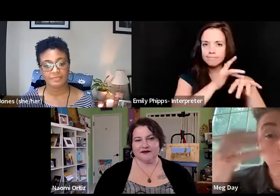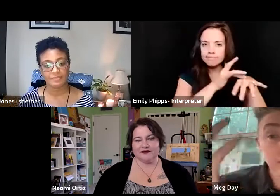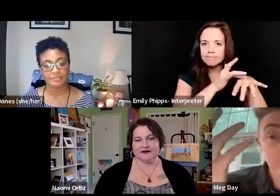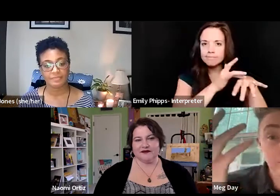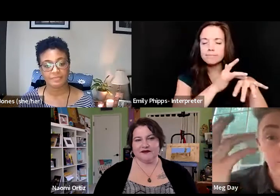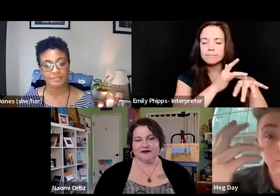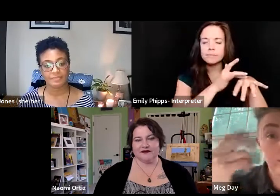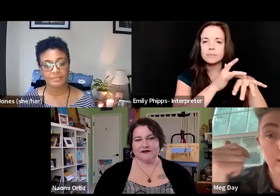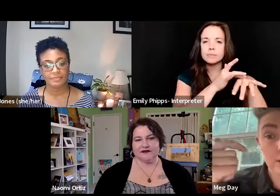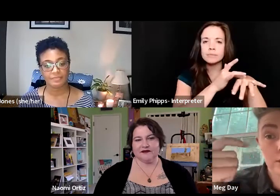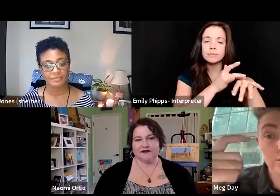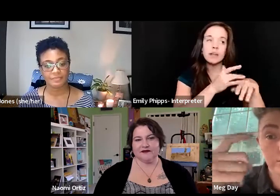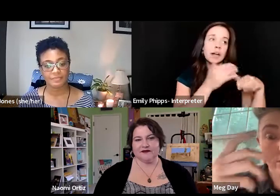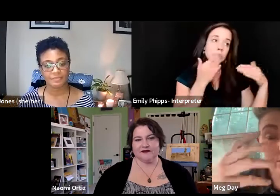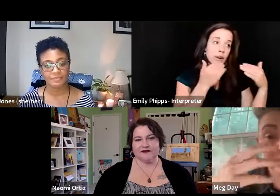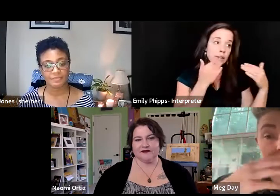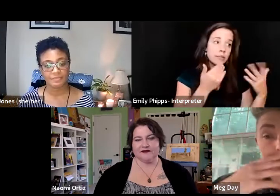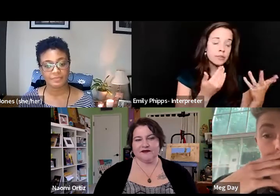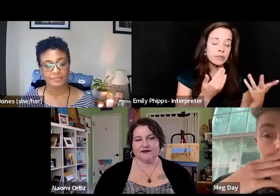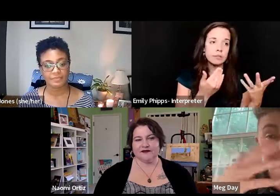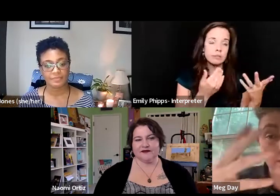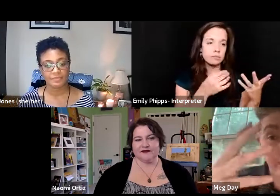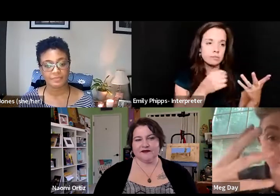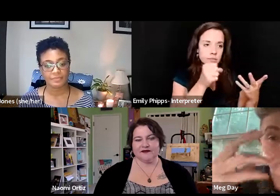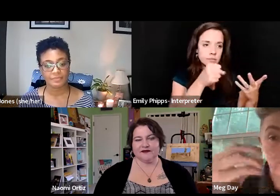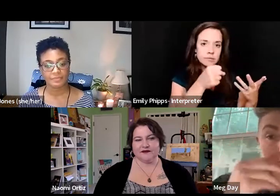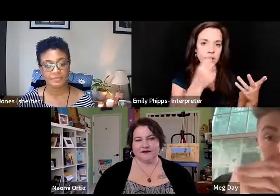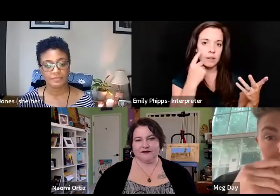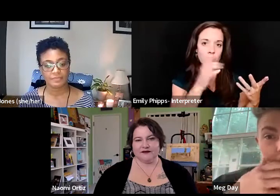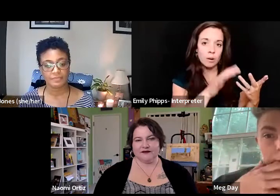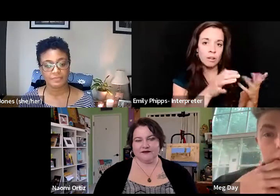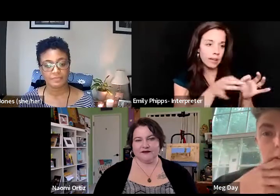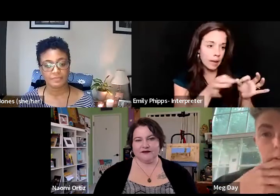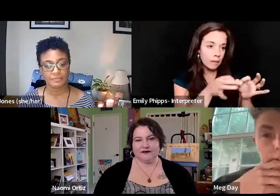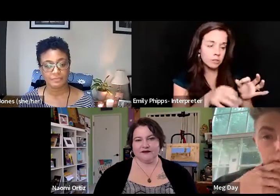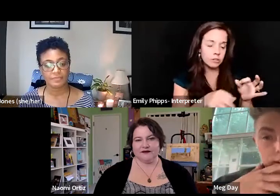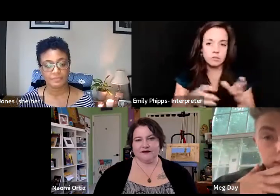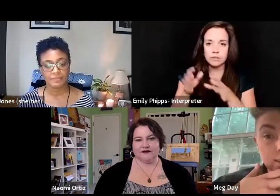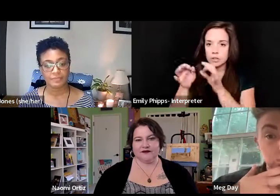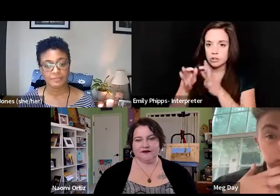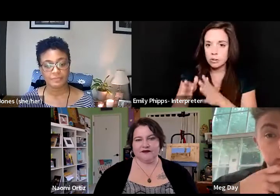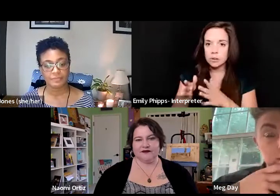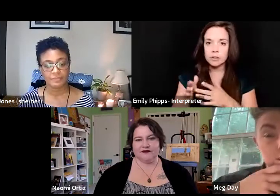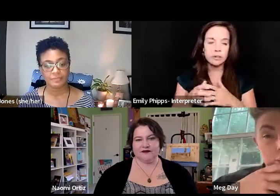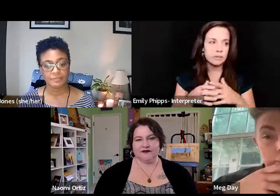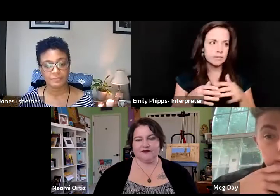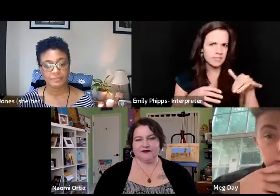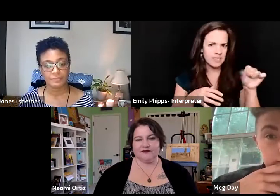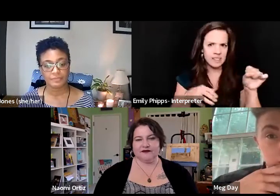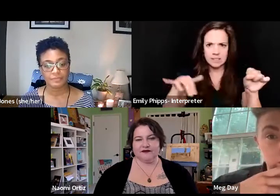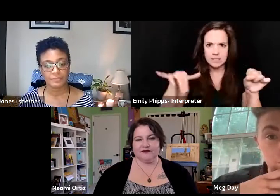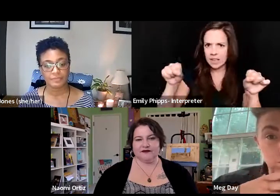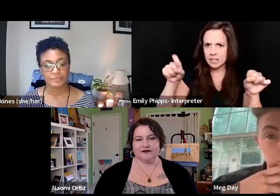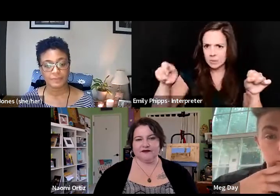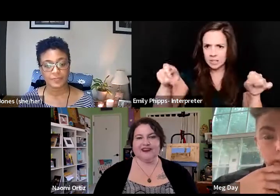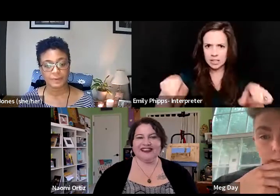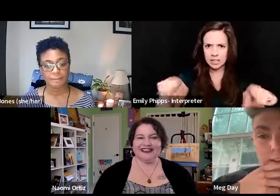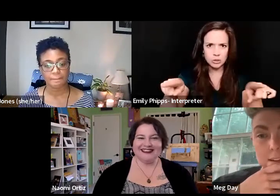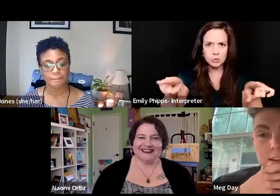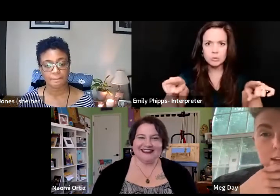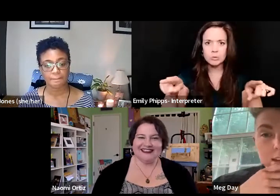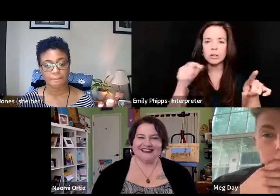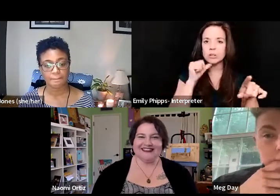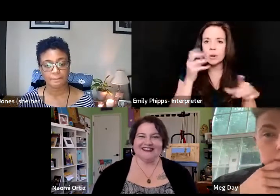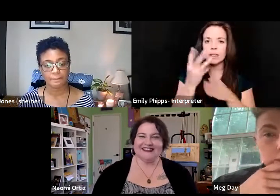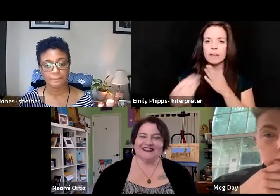yeah, I'm grateful that, you know, for, for, for the captioner and for the interpreter and like, yes, we need you, please don't go anywhere.